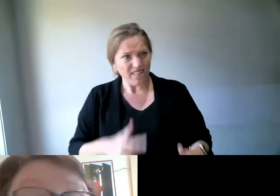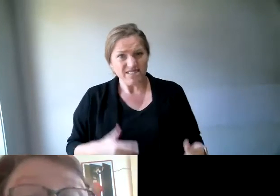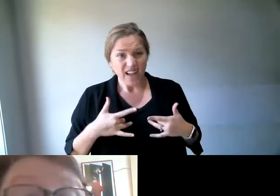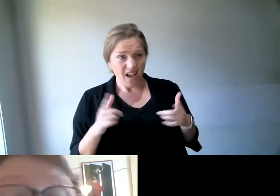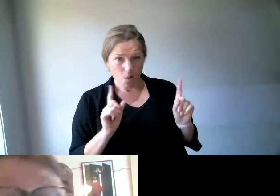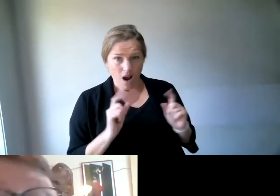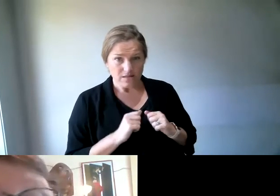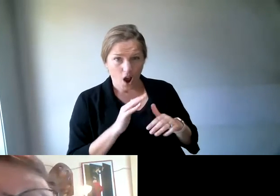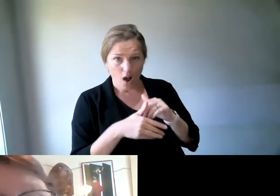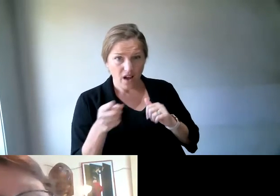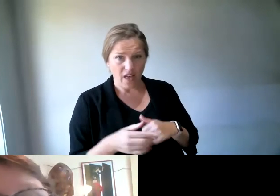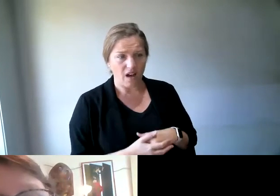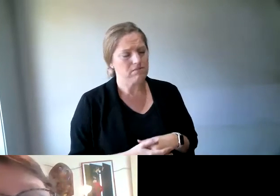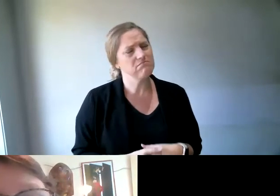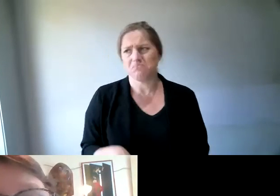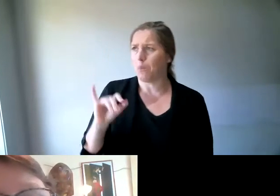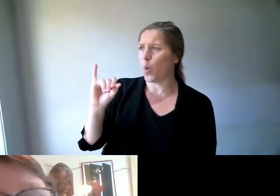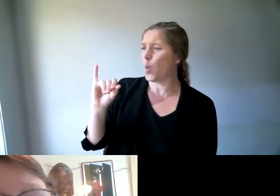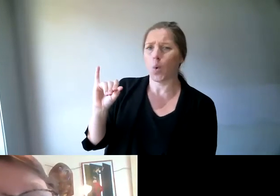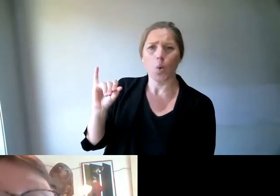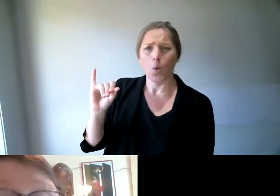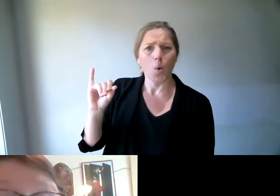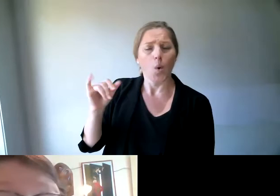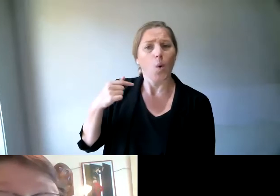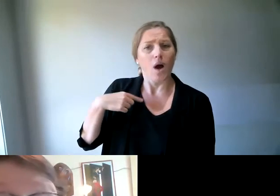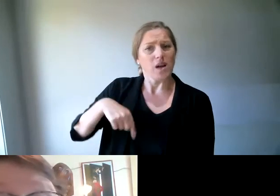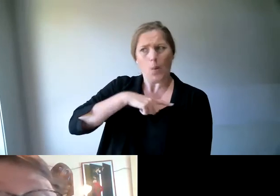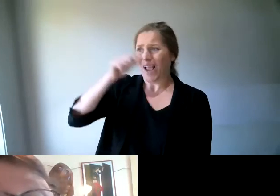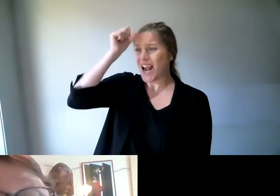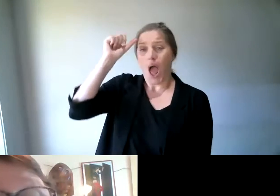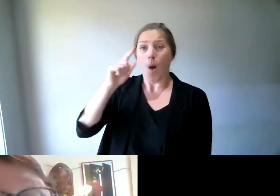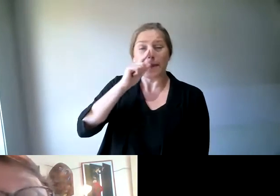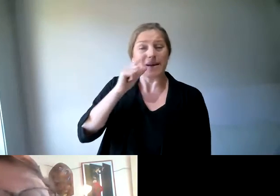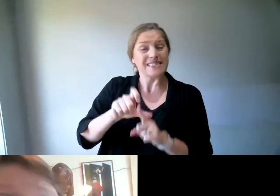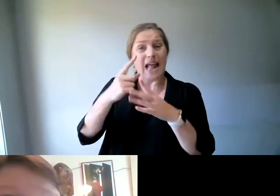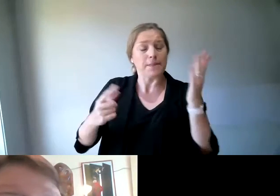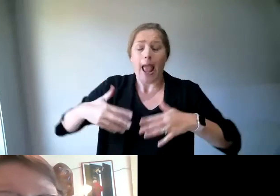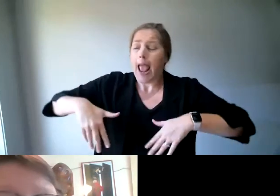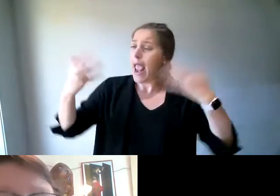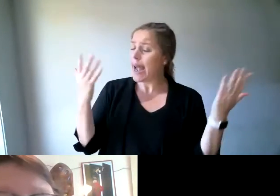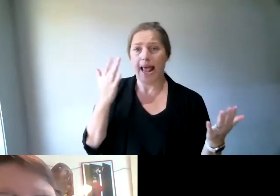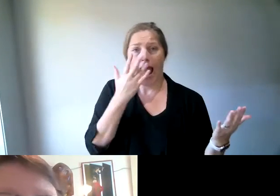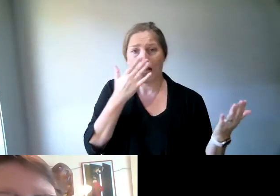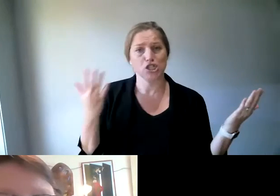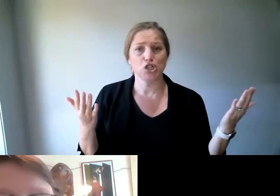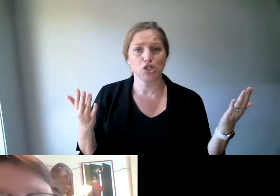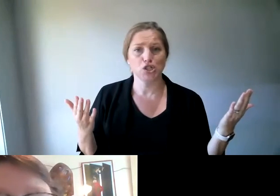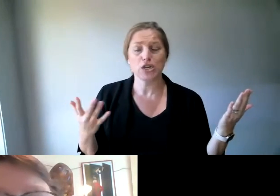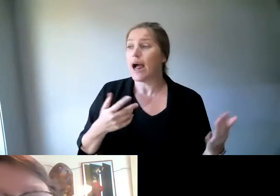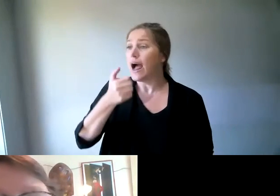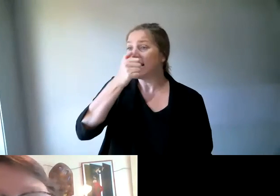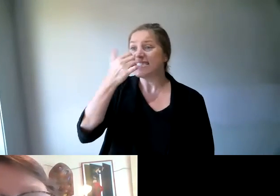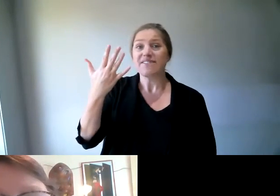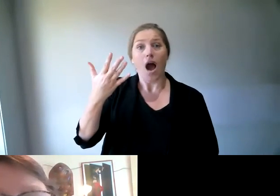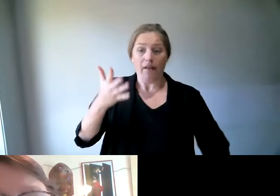Yes, very bad, because we all know that disability comes at any age. And, as you say, the 65 cut